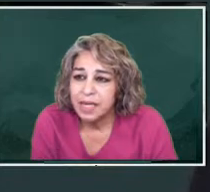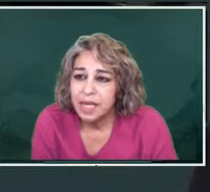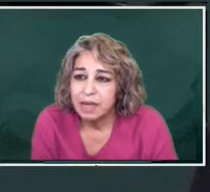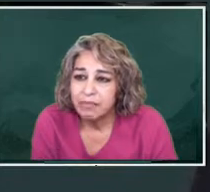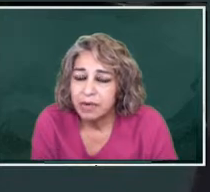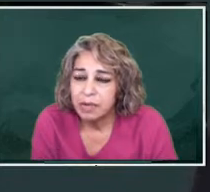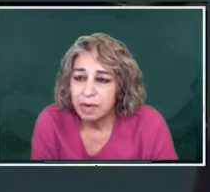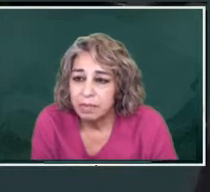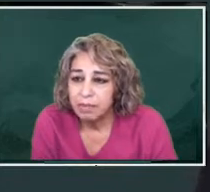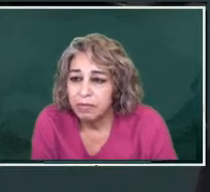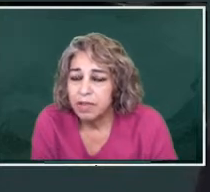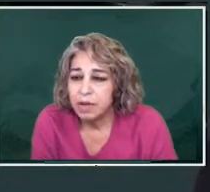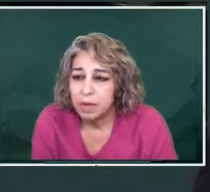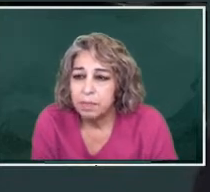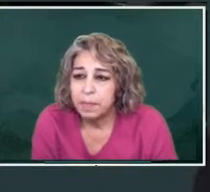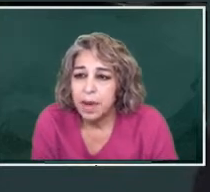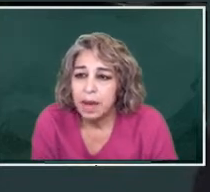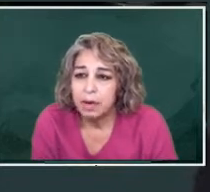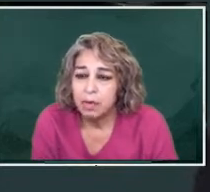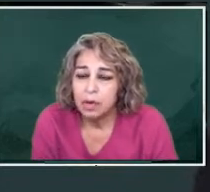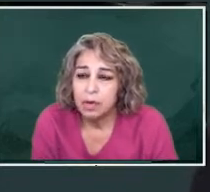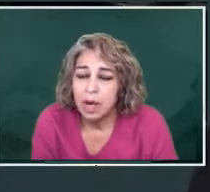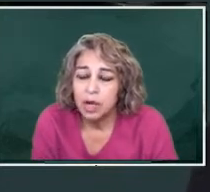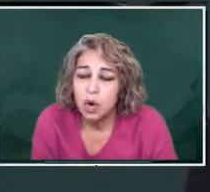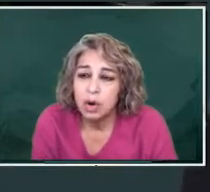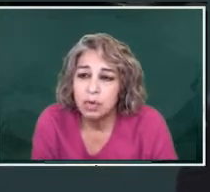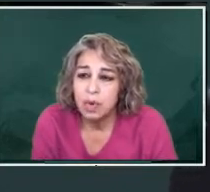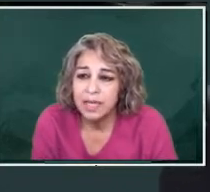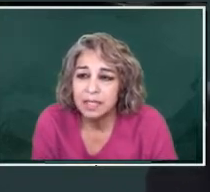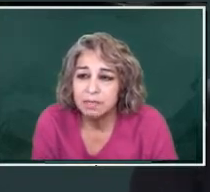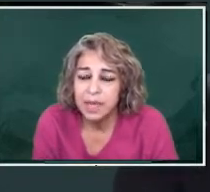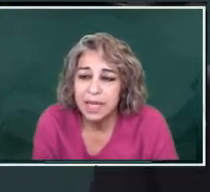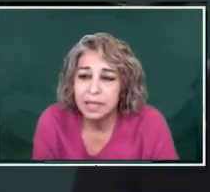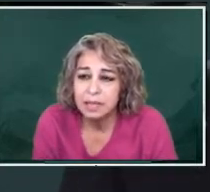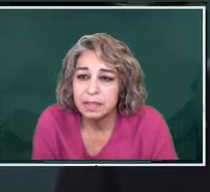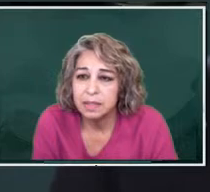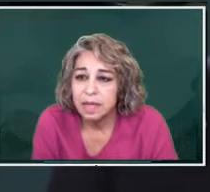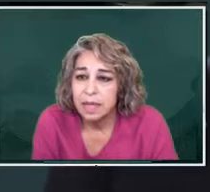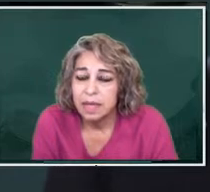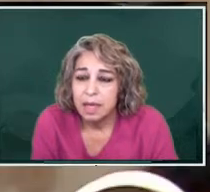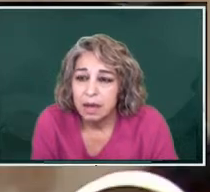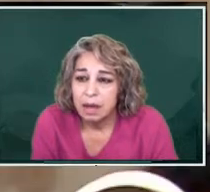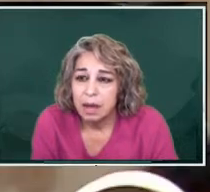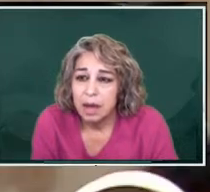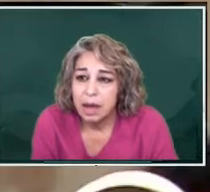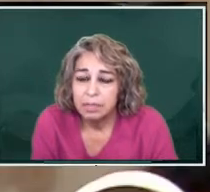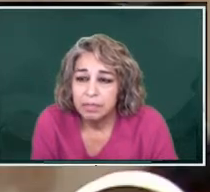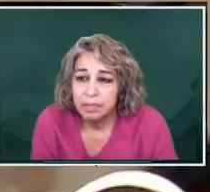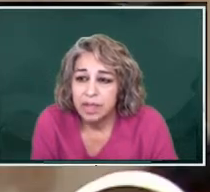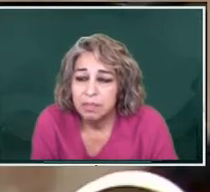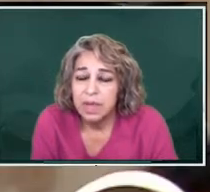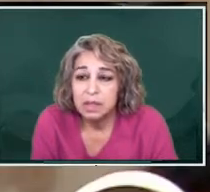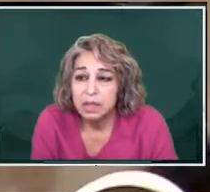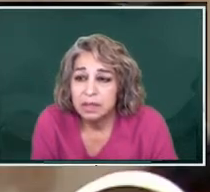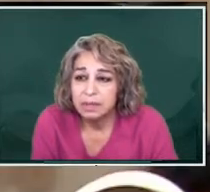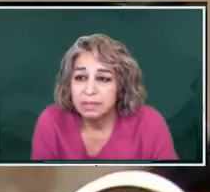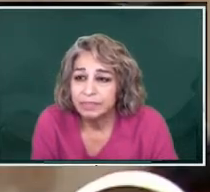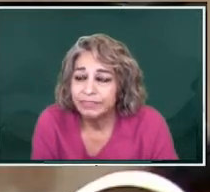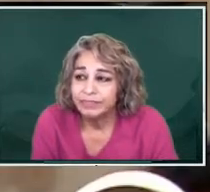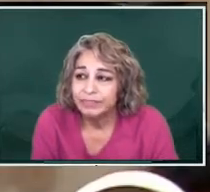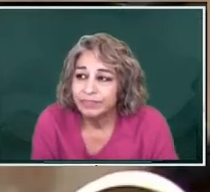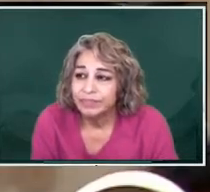guarantee for the, for the, uh, uh, uh, uh, corn, rice, beans, uh, milk.